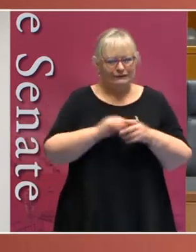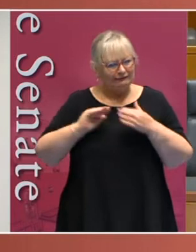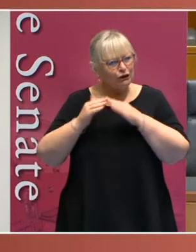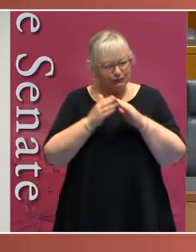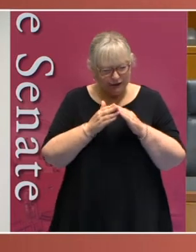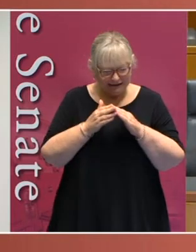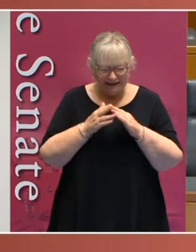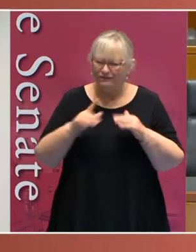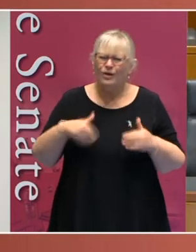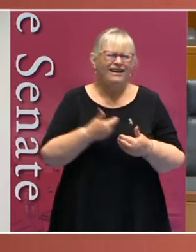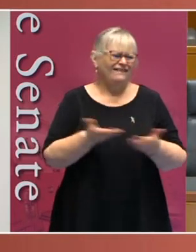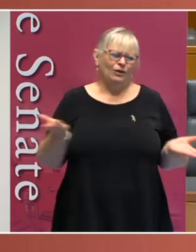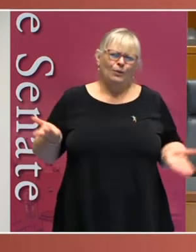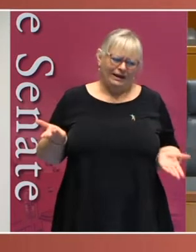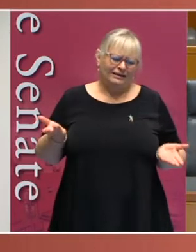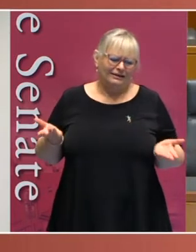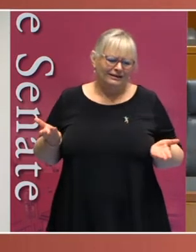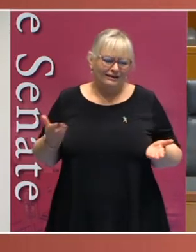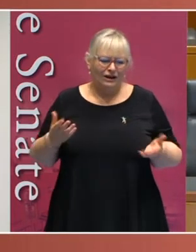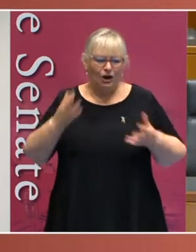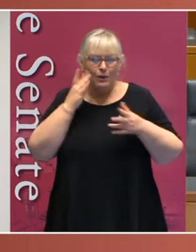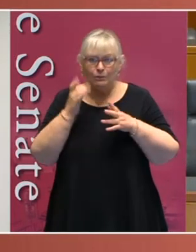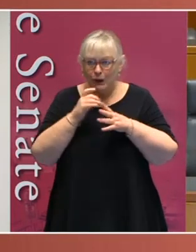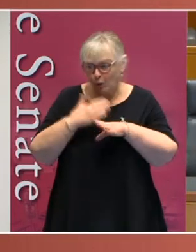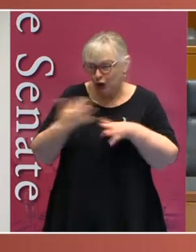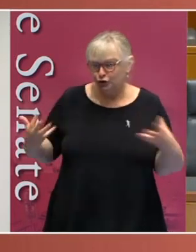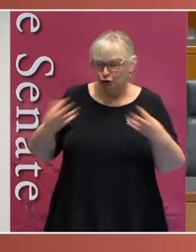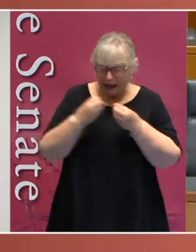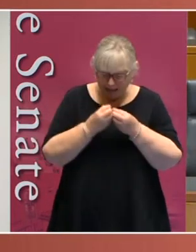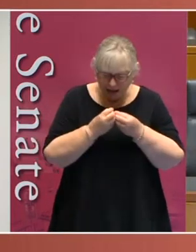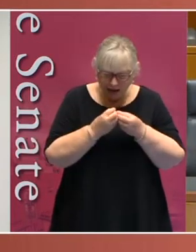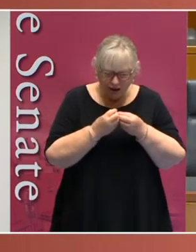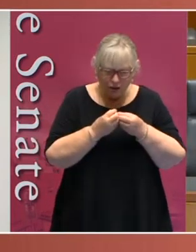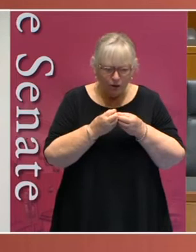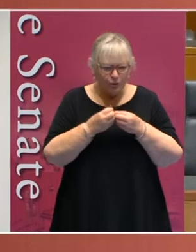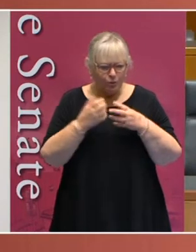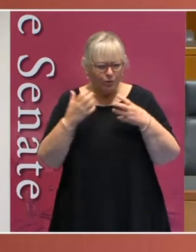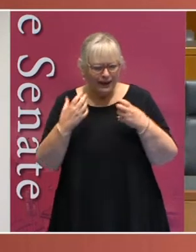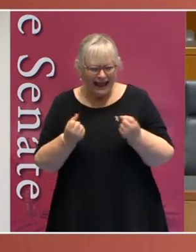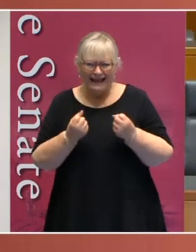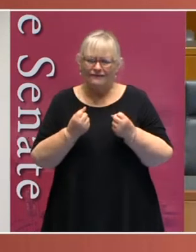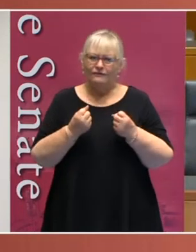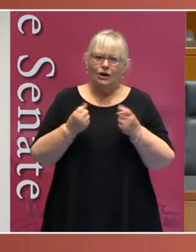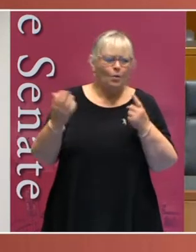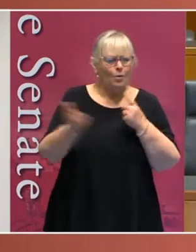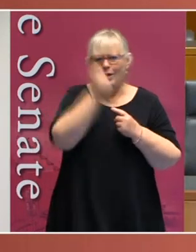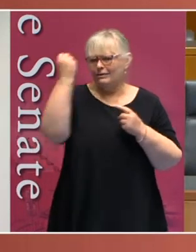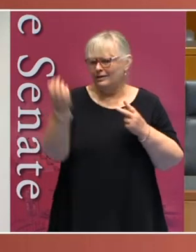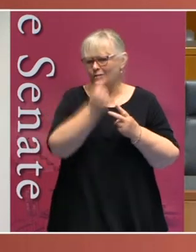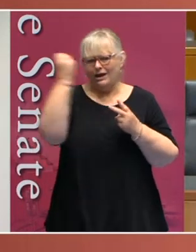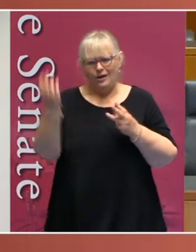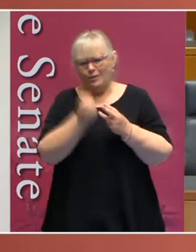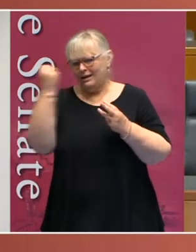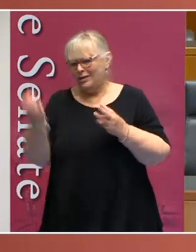for everyone. And in doing that work together, we have won many victories over